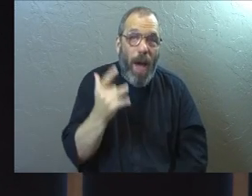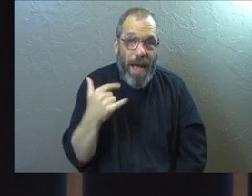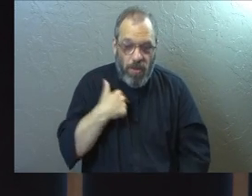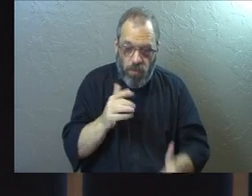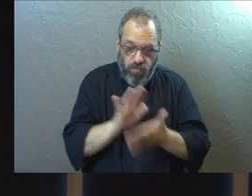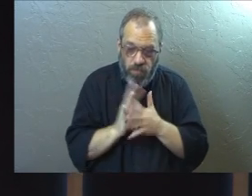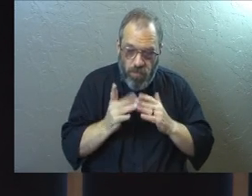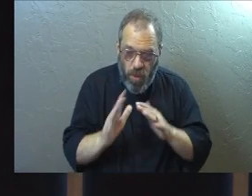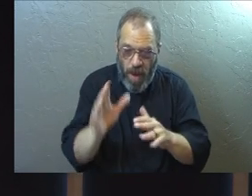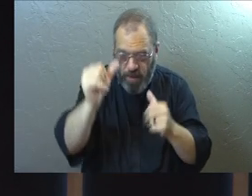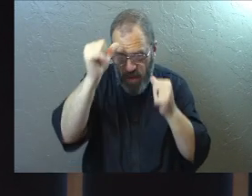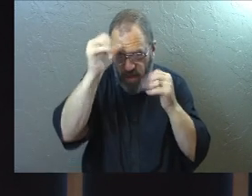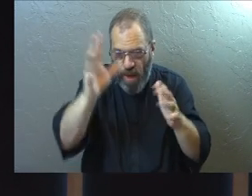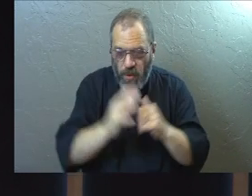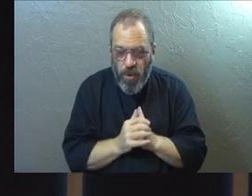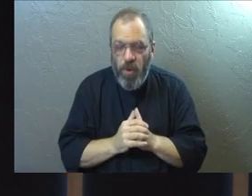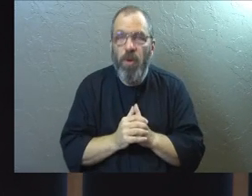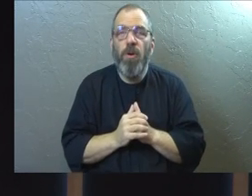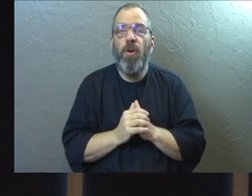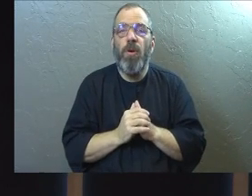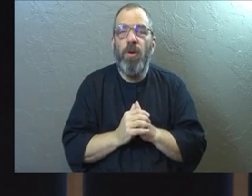we would praise and glorify him.